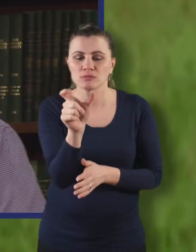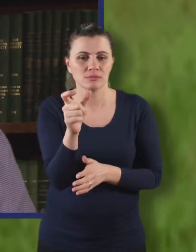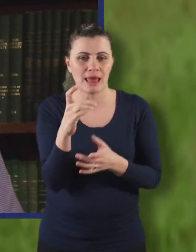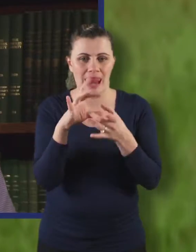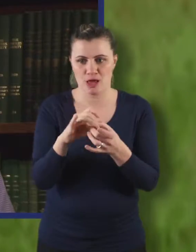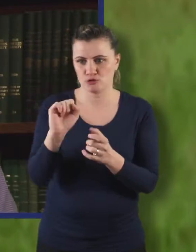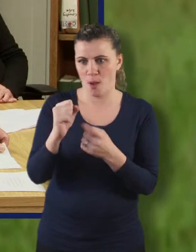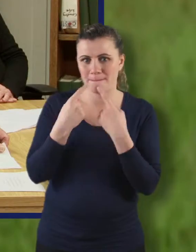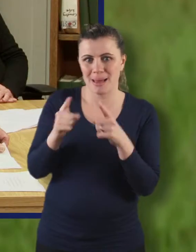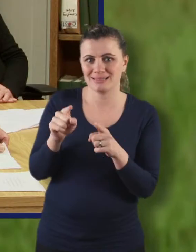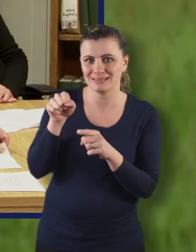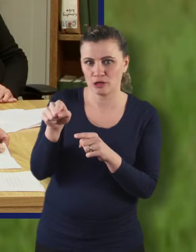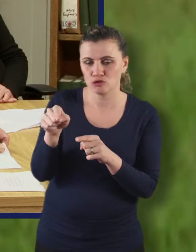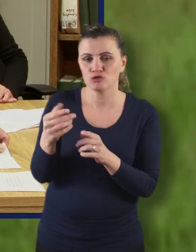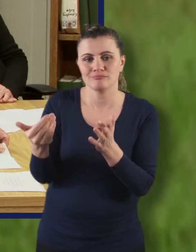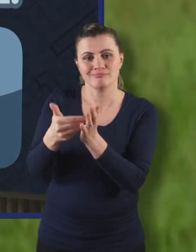together with a theme.